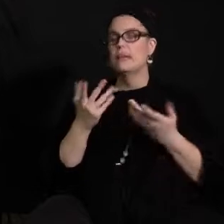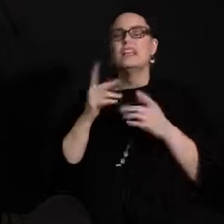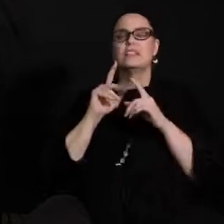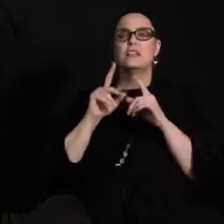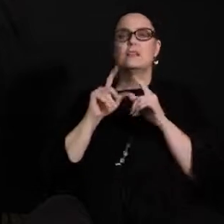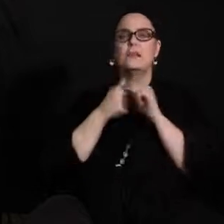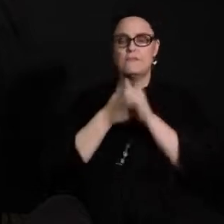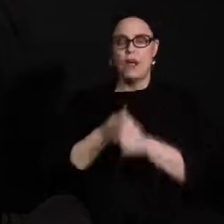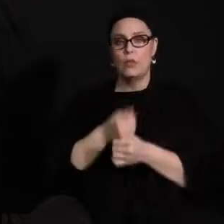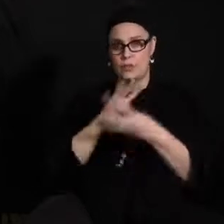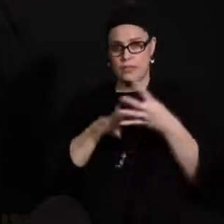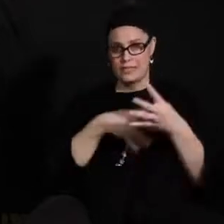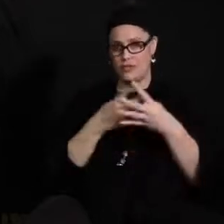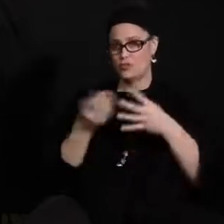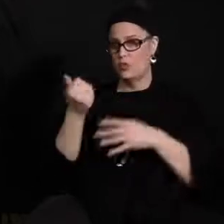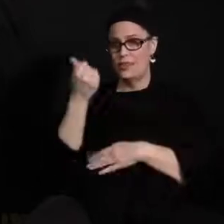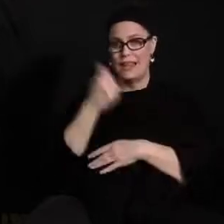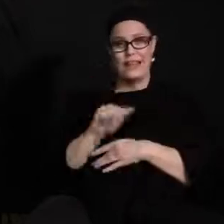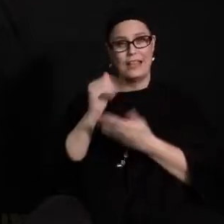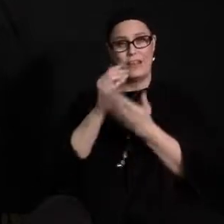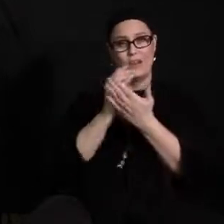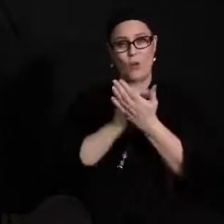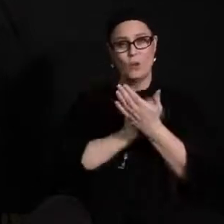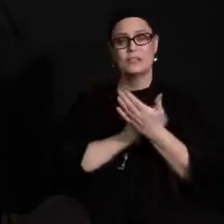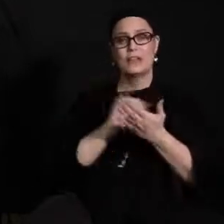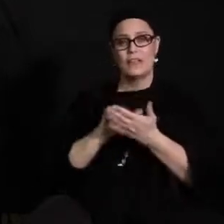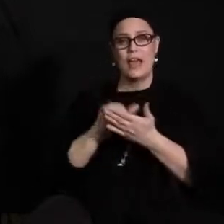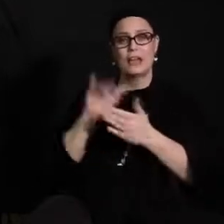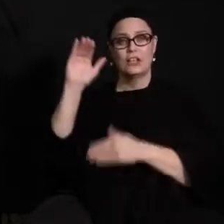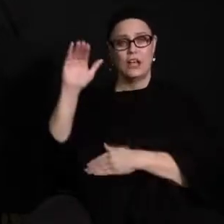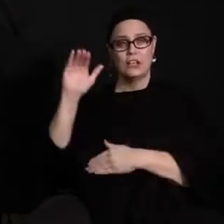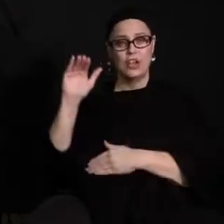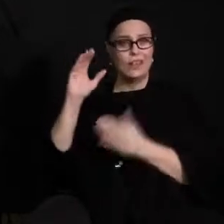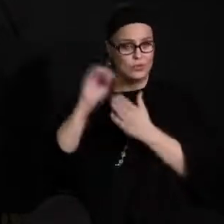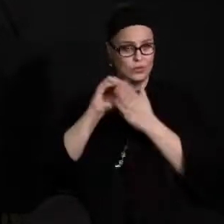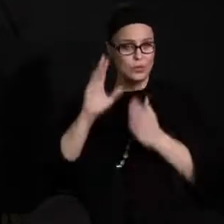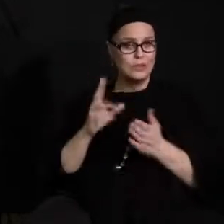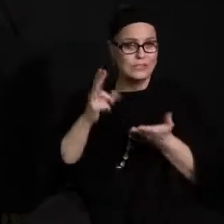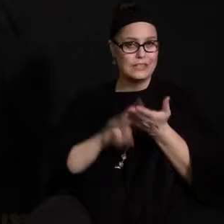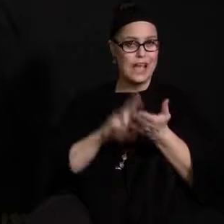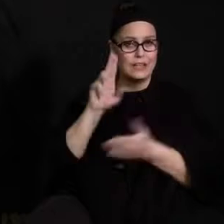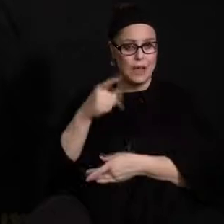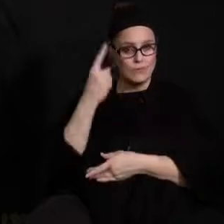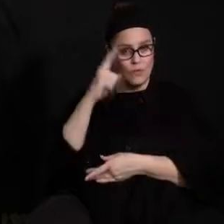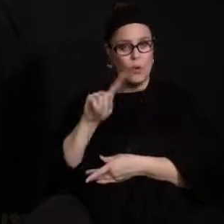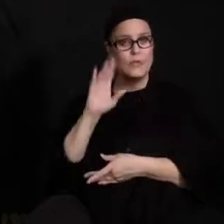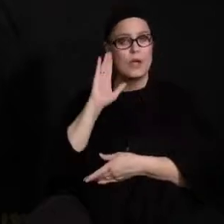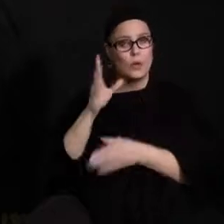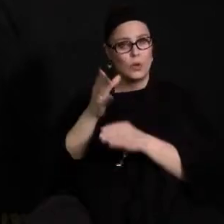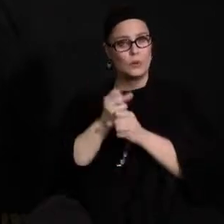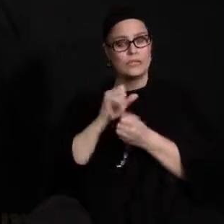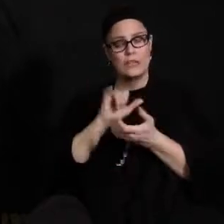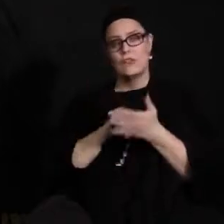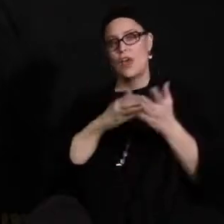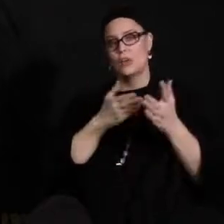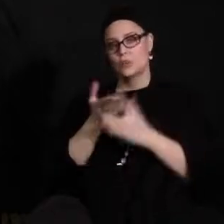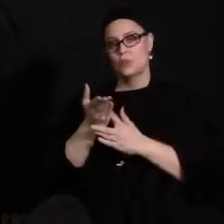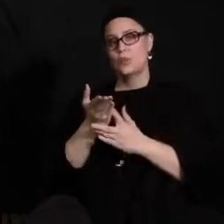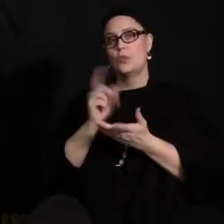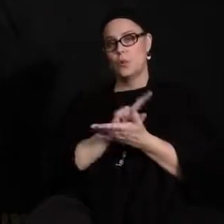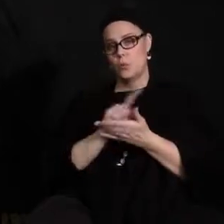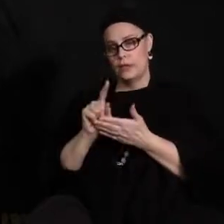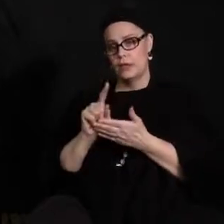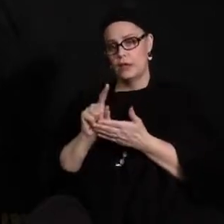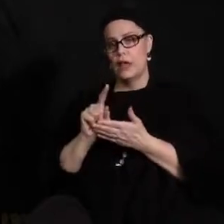make sure that every course that a child signed up is that they would receive those classes through the course of the week. And with that, I'm going to also